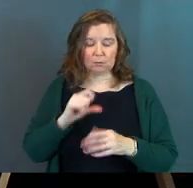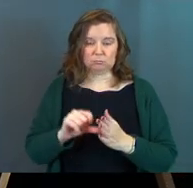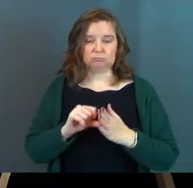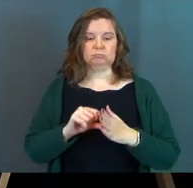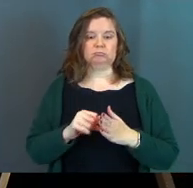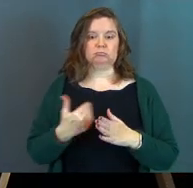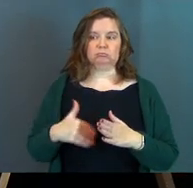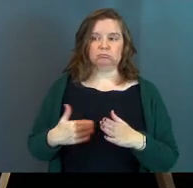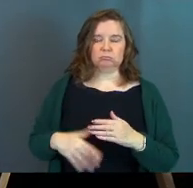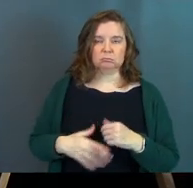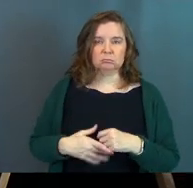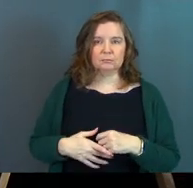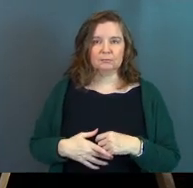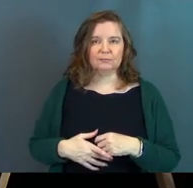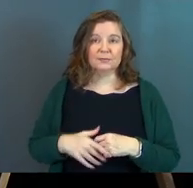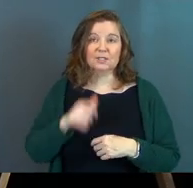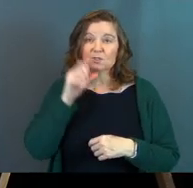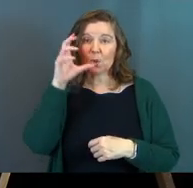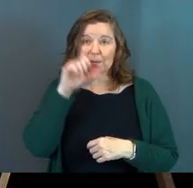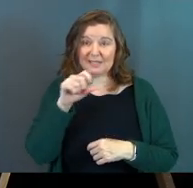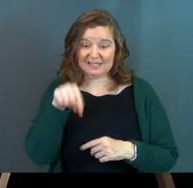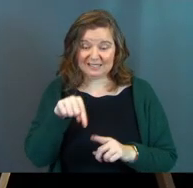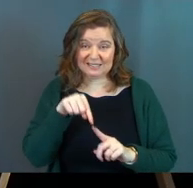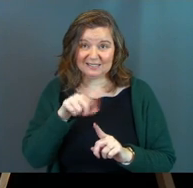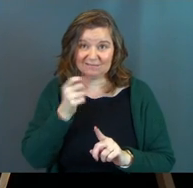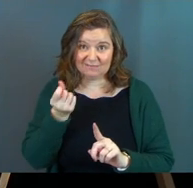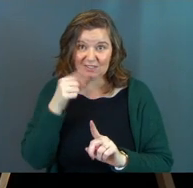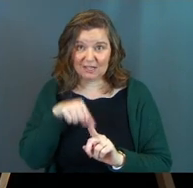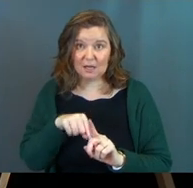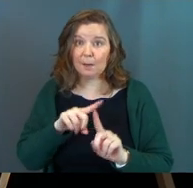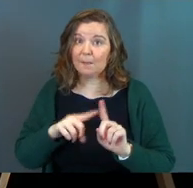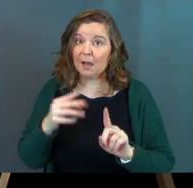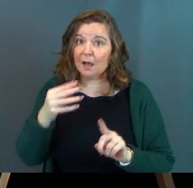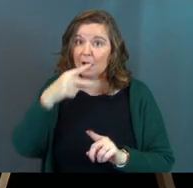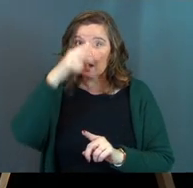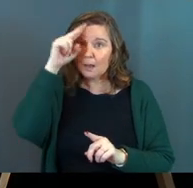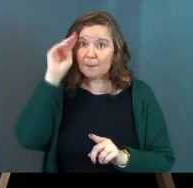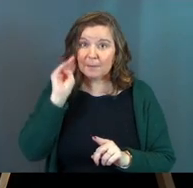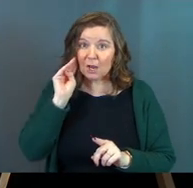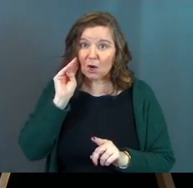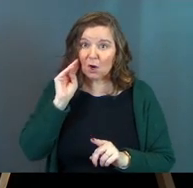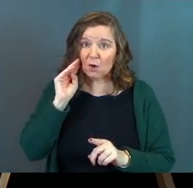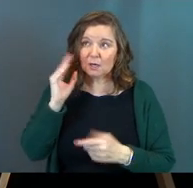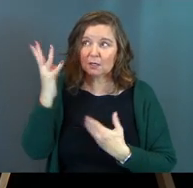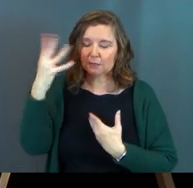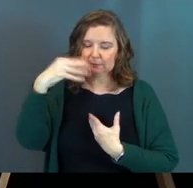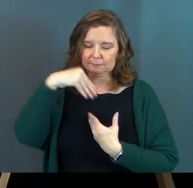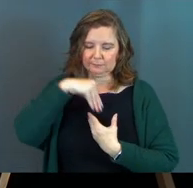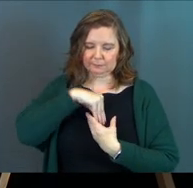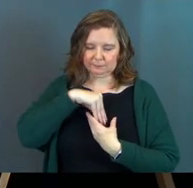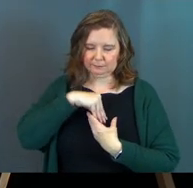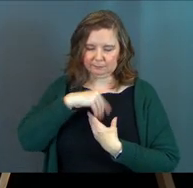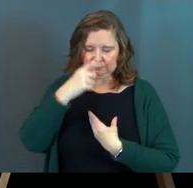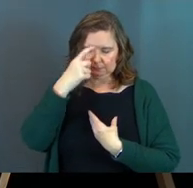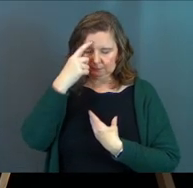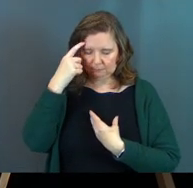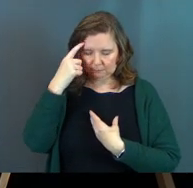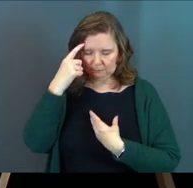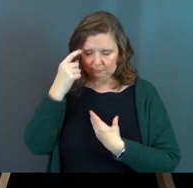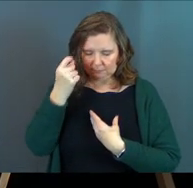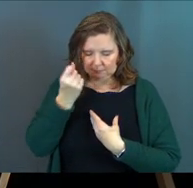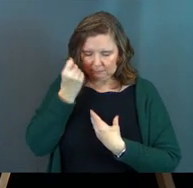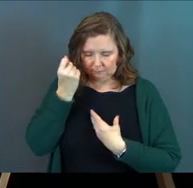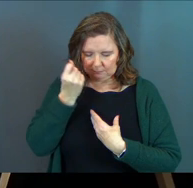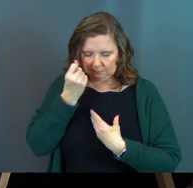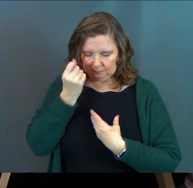impressed. Don't miss this last one. But Mary kept all these things to herself and she held them dear